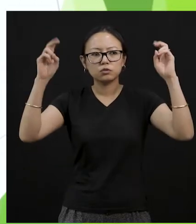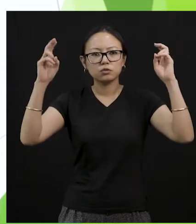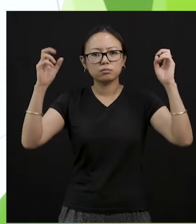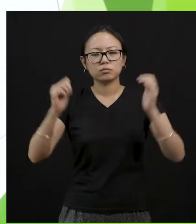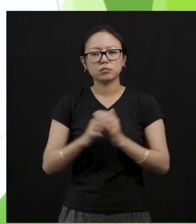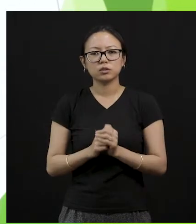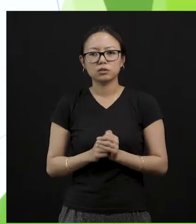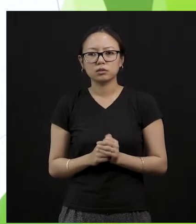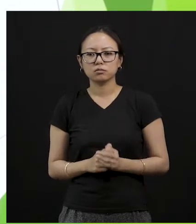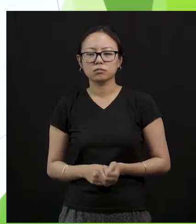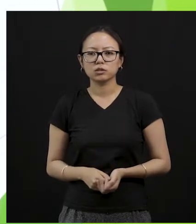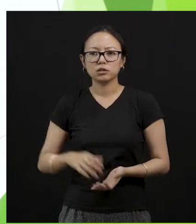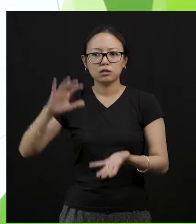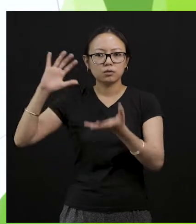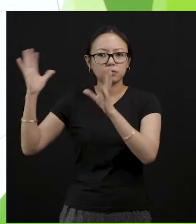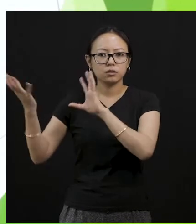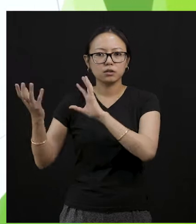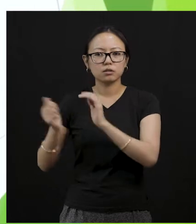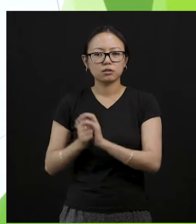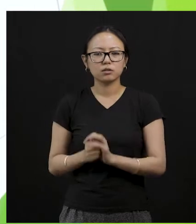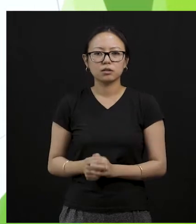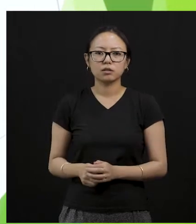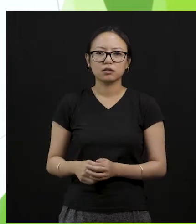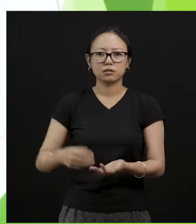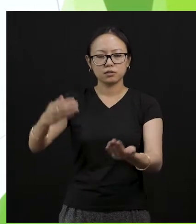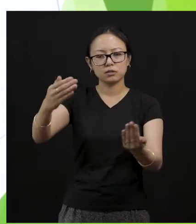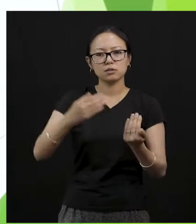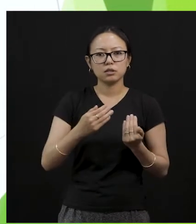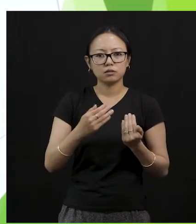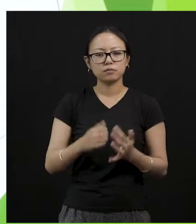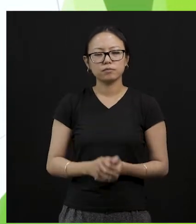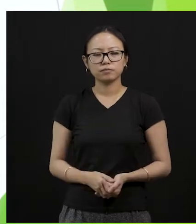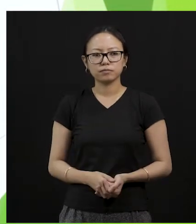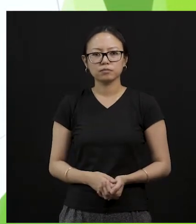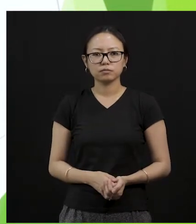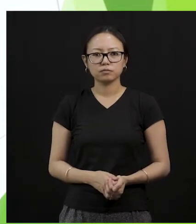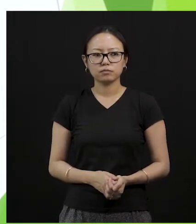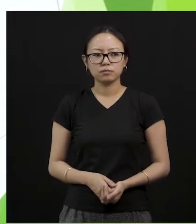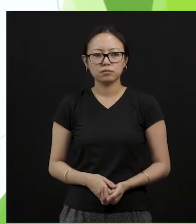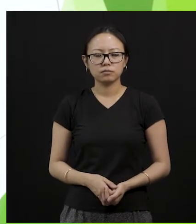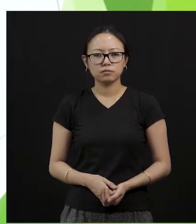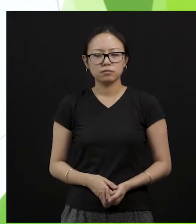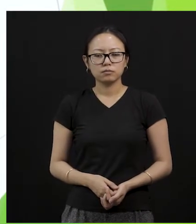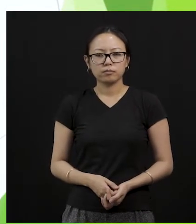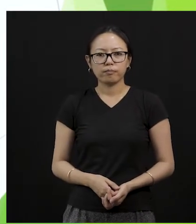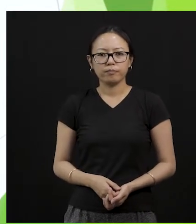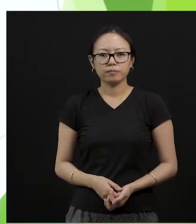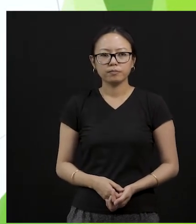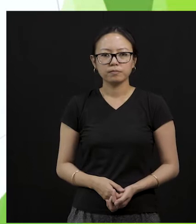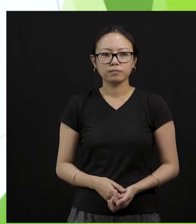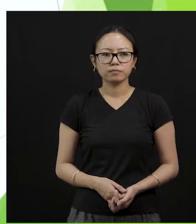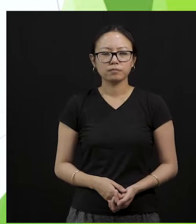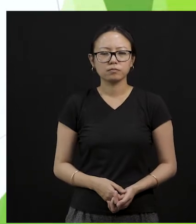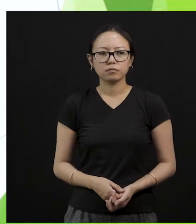theme for the day is about save the planet earth all right okay. Now